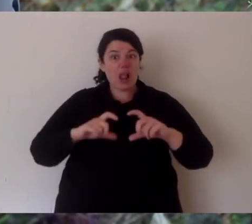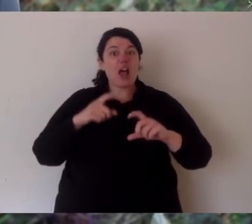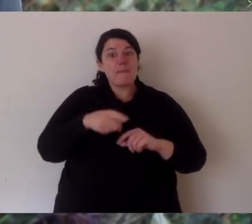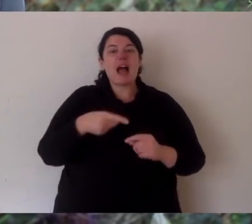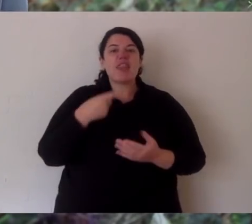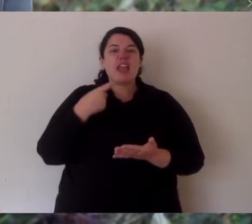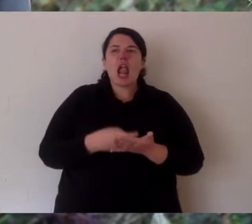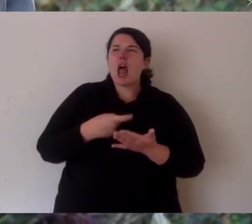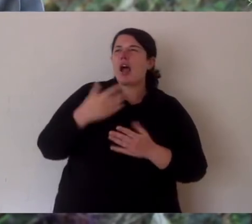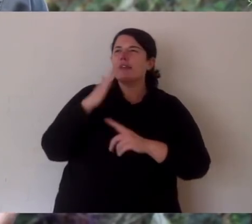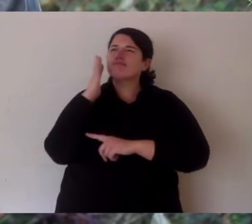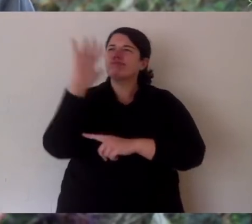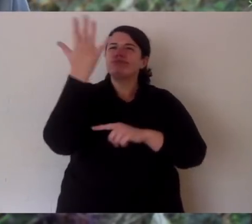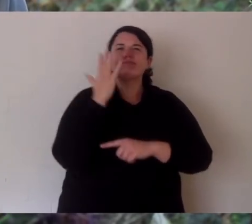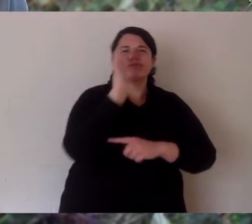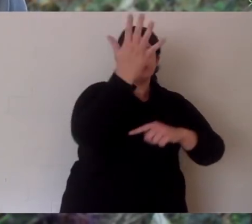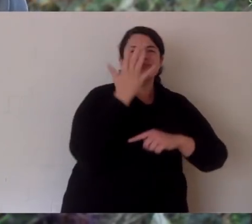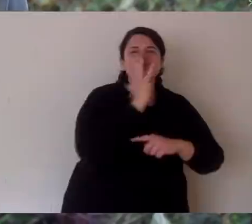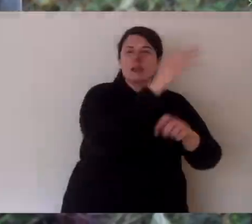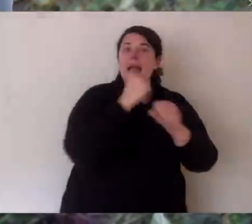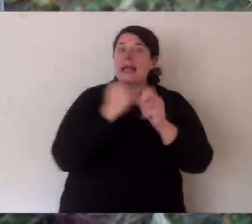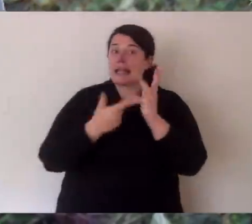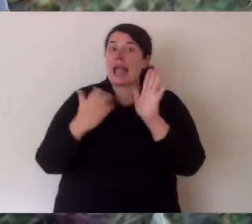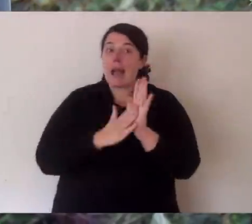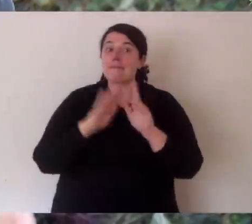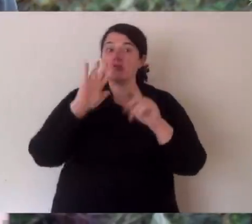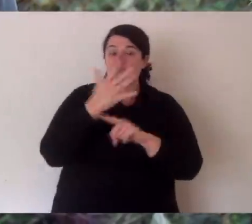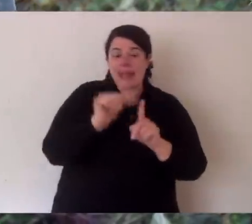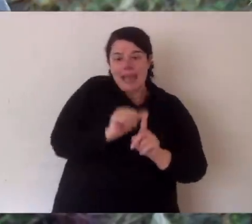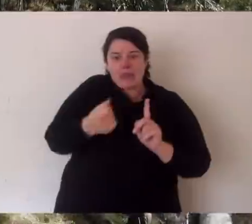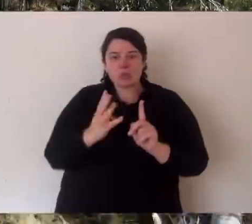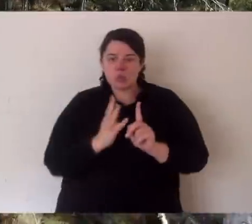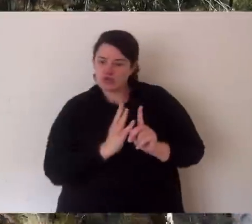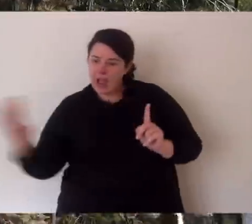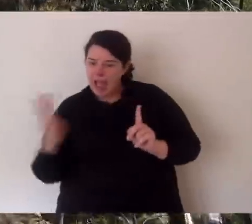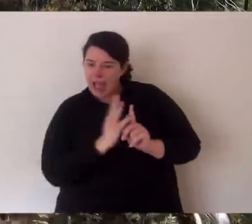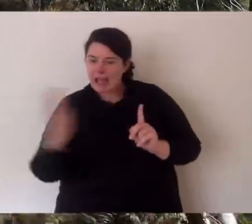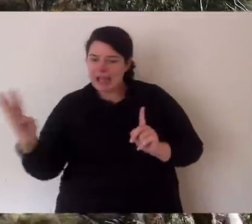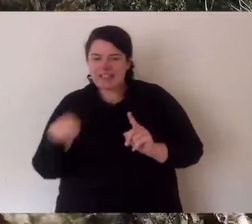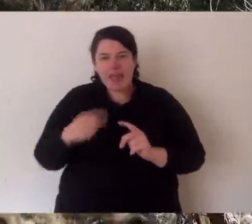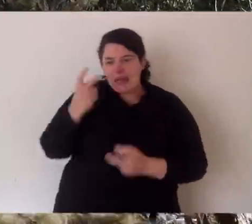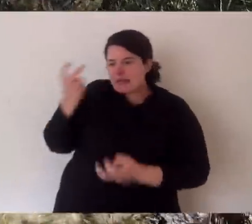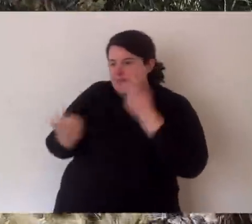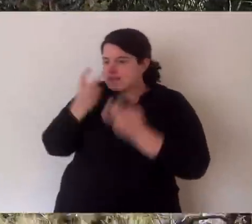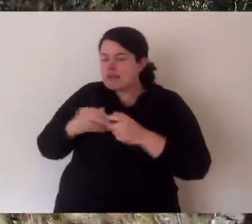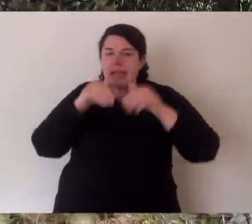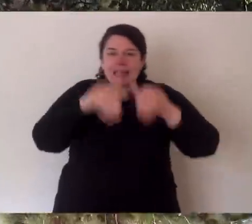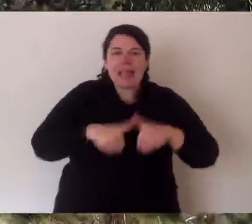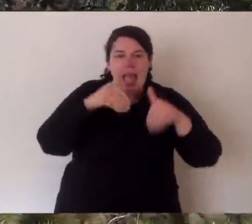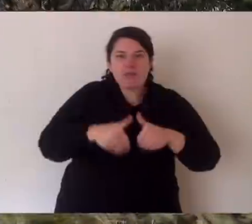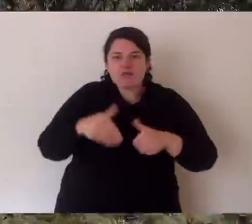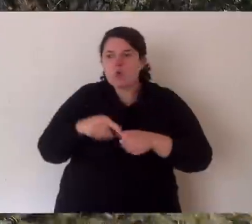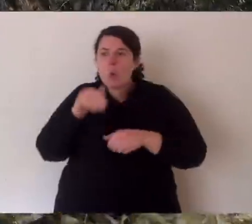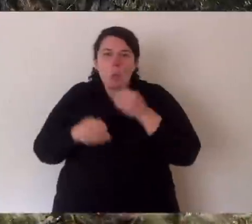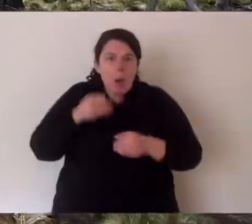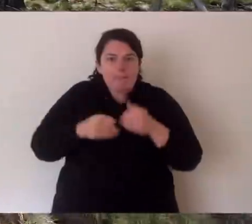Now they live basically right throughout Tasmania but they prefer open eucalypt forests especially where it borders grassland